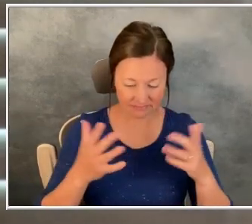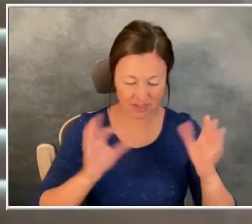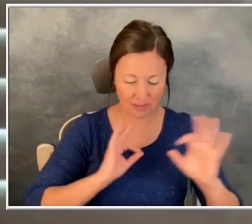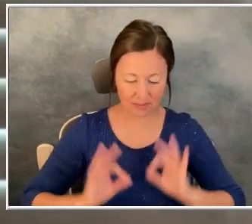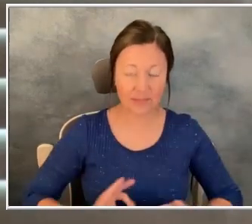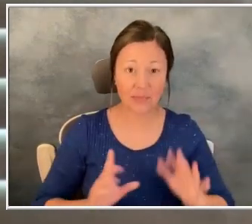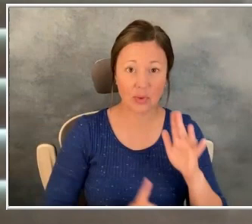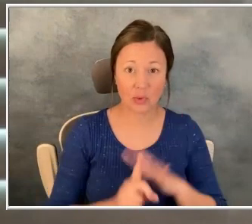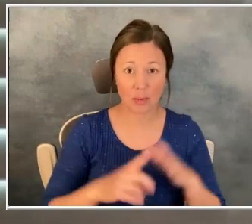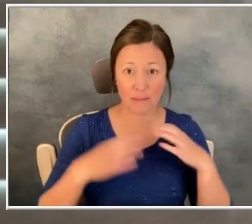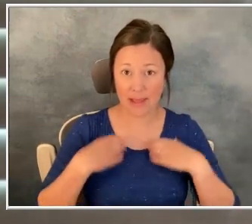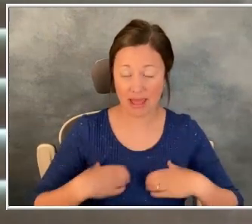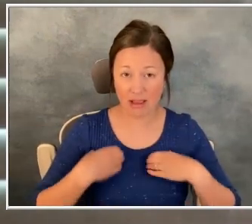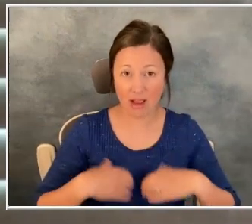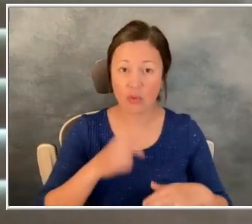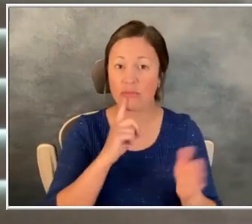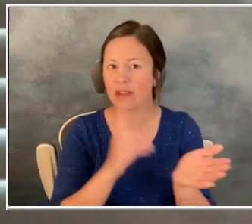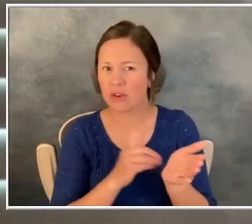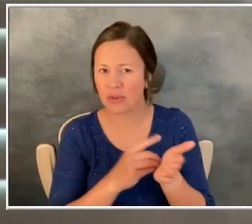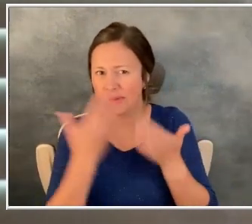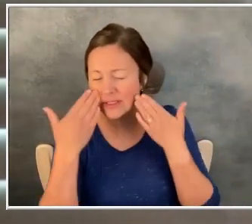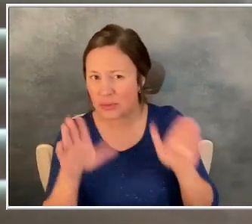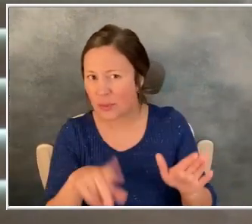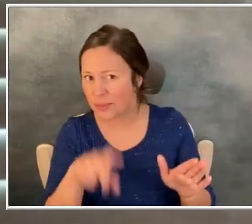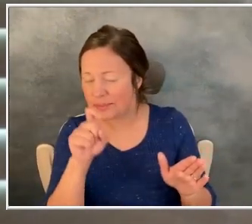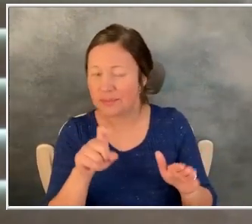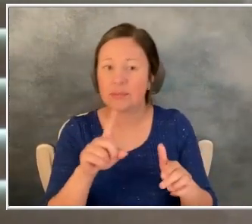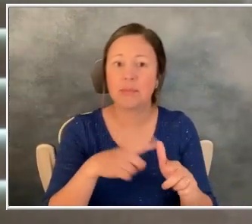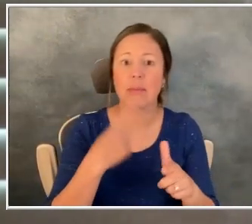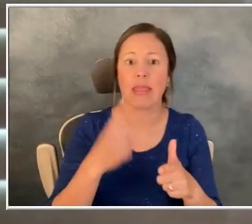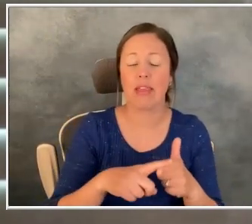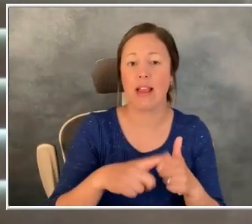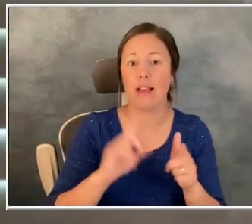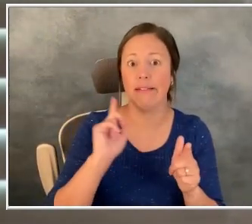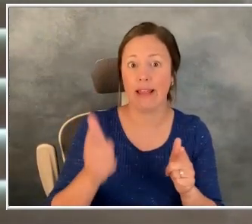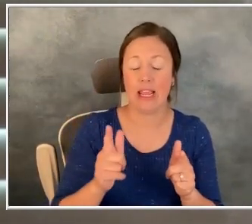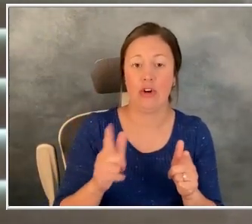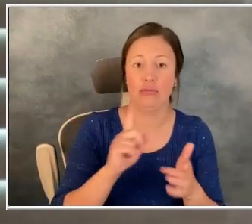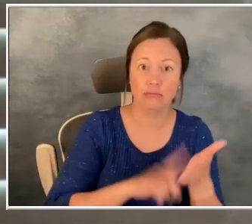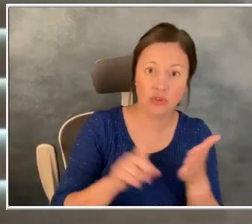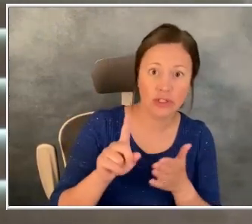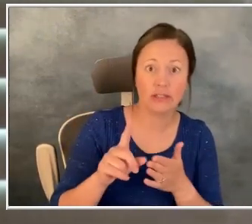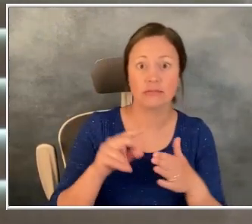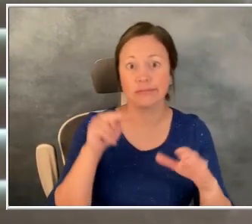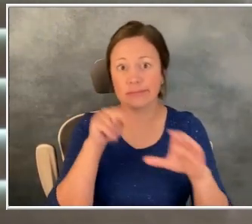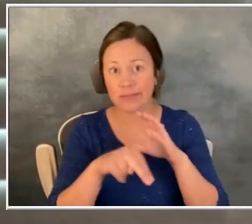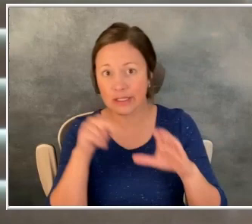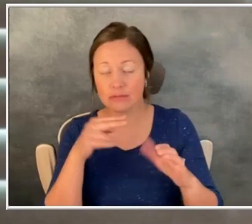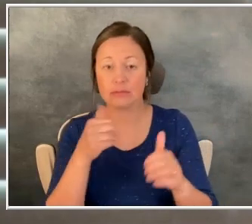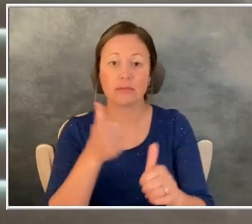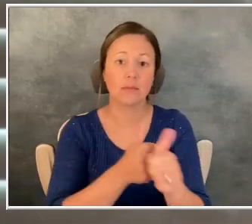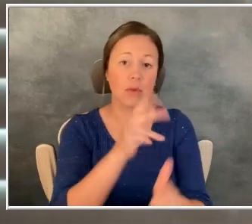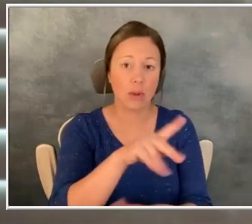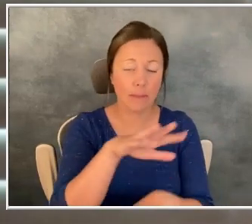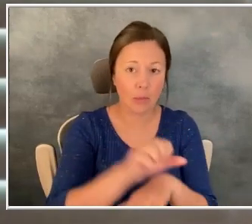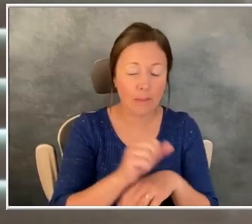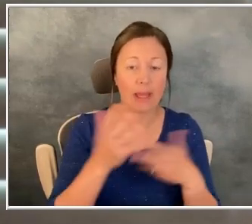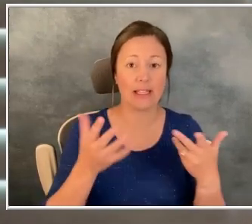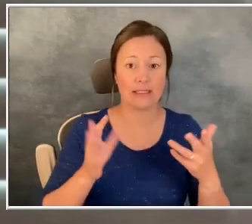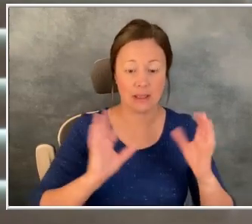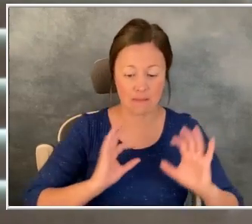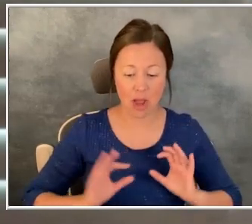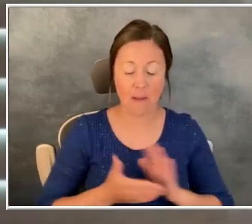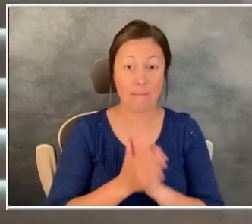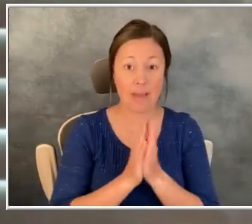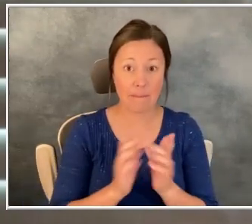they weren't really sure what they were at first, but then again, routine checks and scans and follow-ups, um, those spots grew bigger and